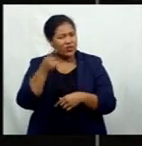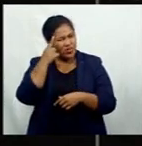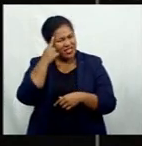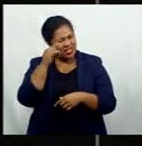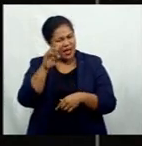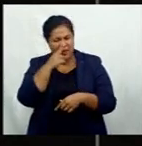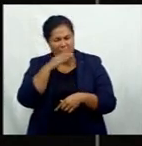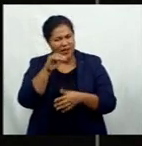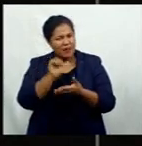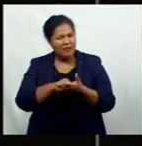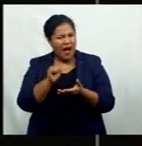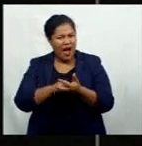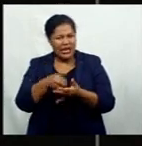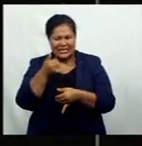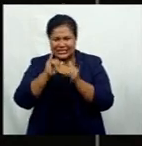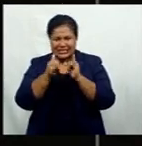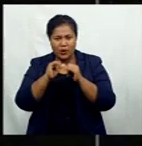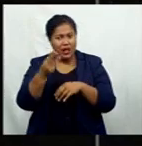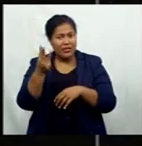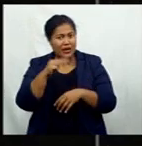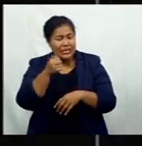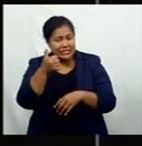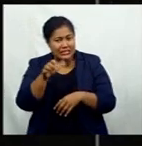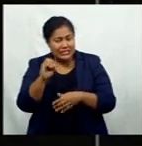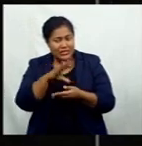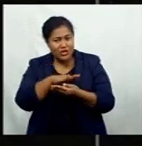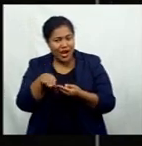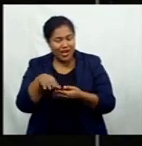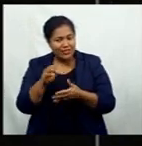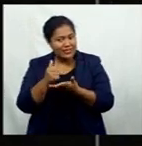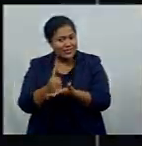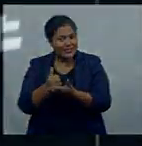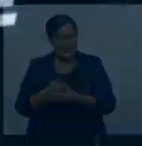people buying alcohol with their $360 assistance?